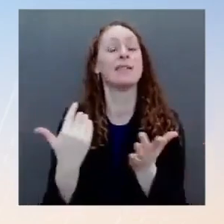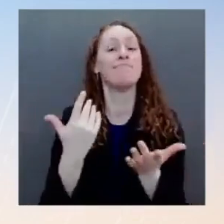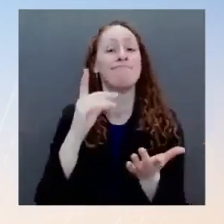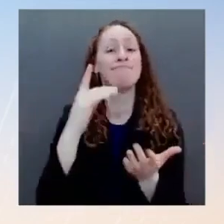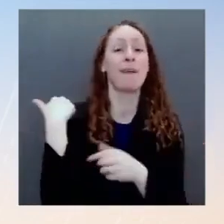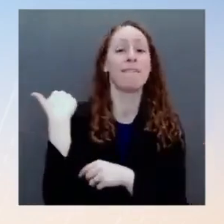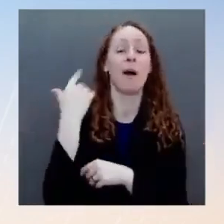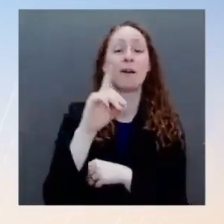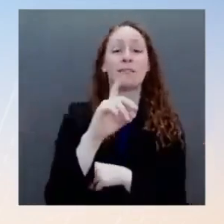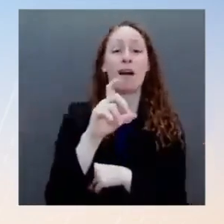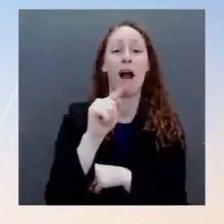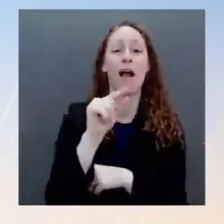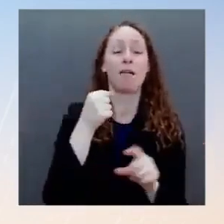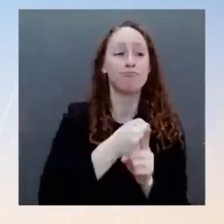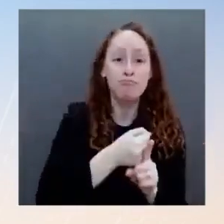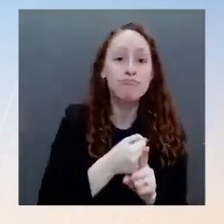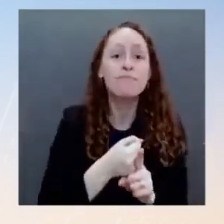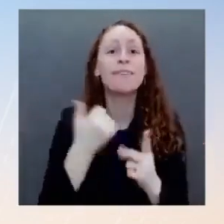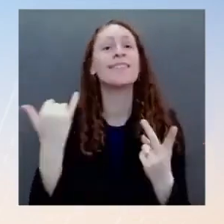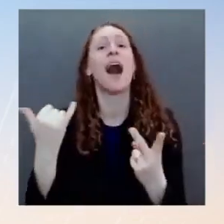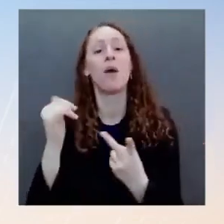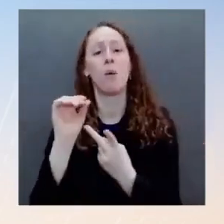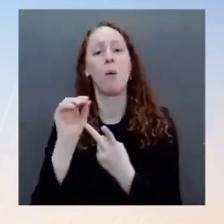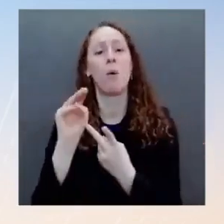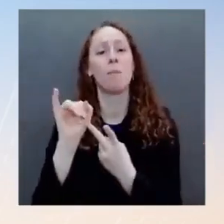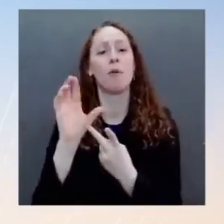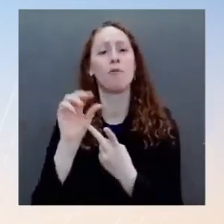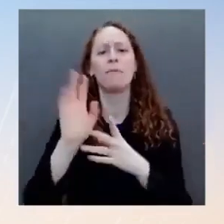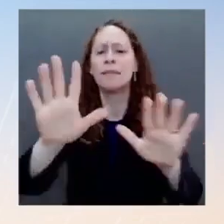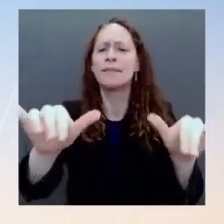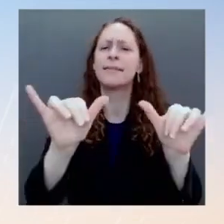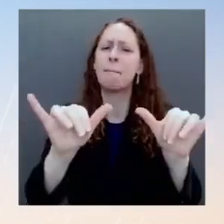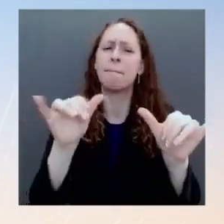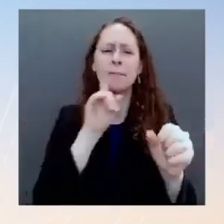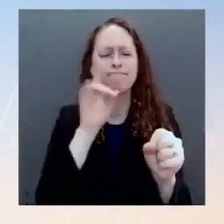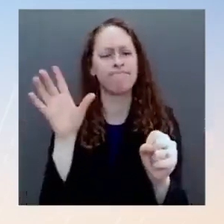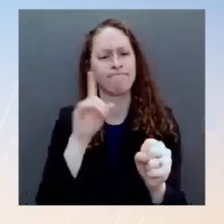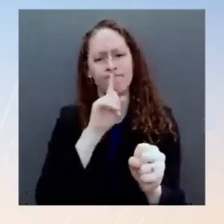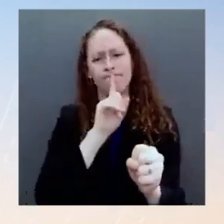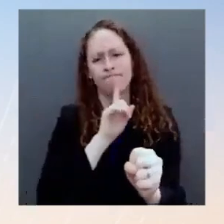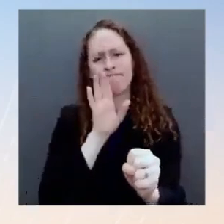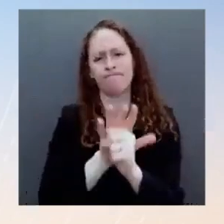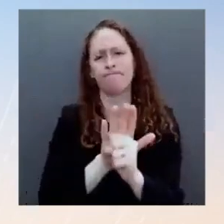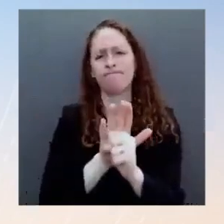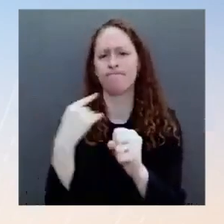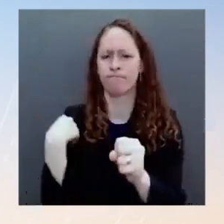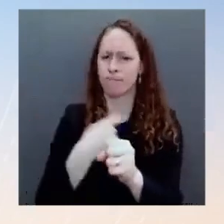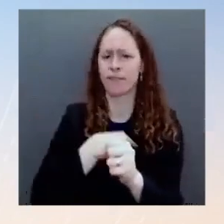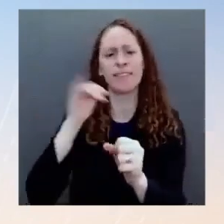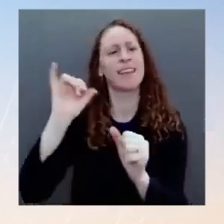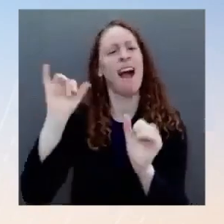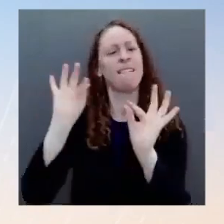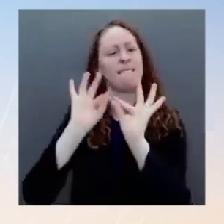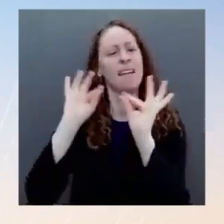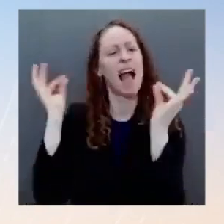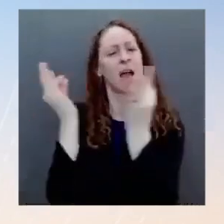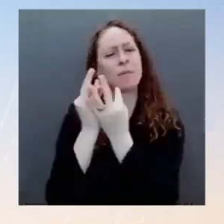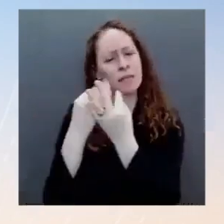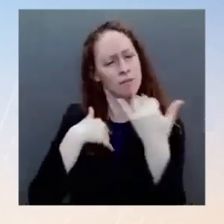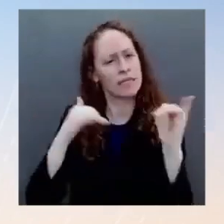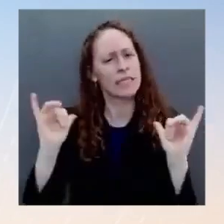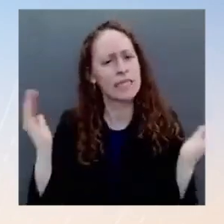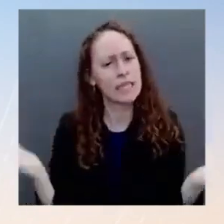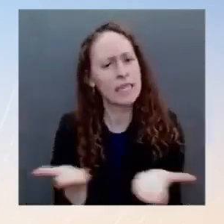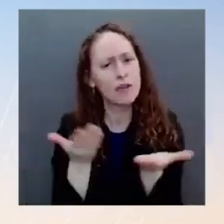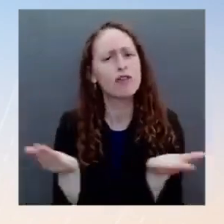not changed. Together, we will continue to surge staff, push resources, and provide support using every tool